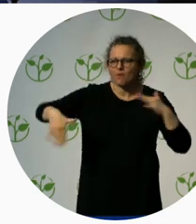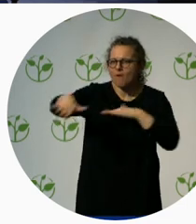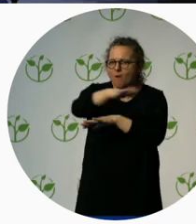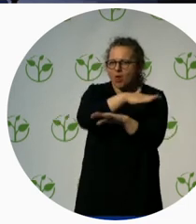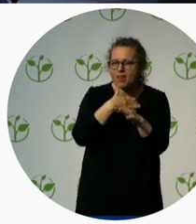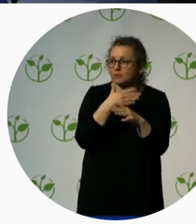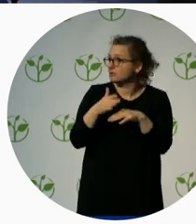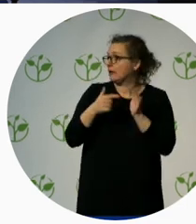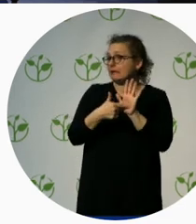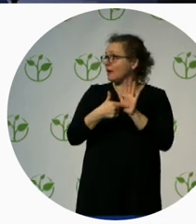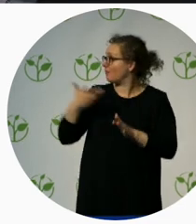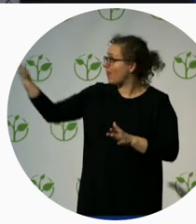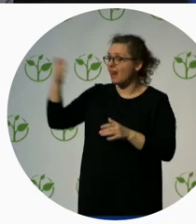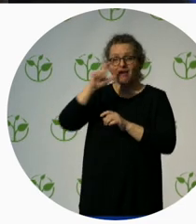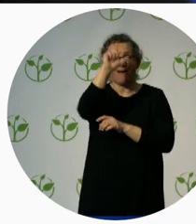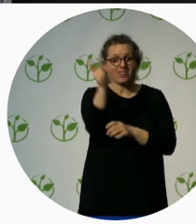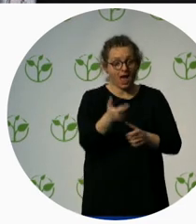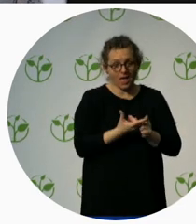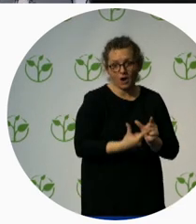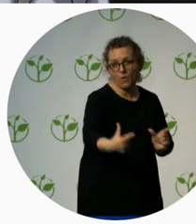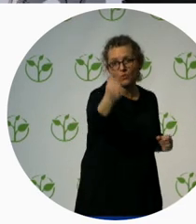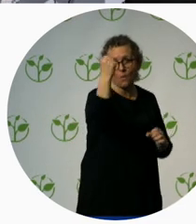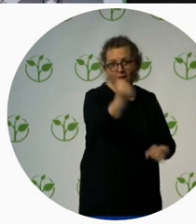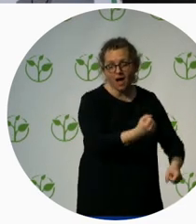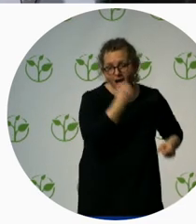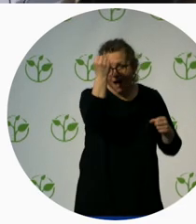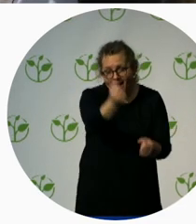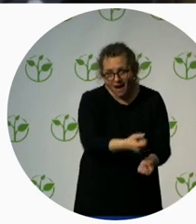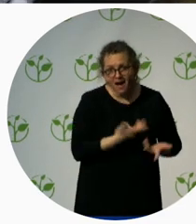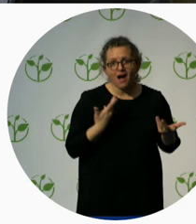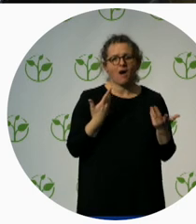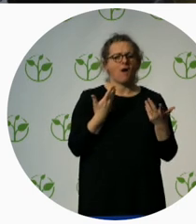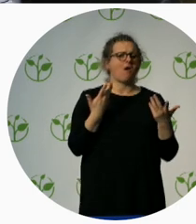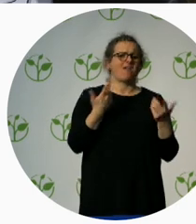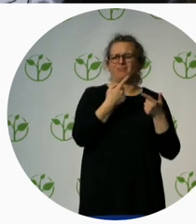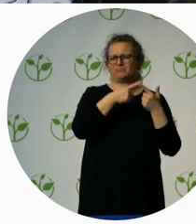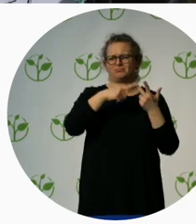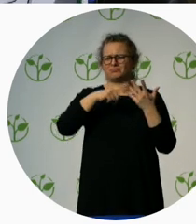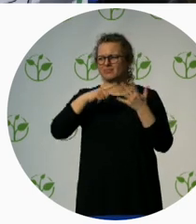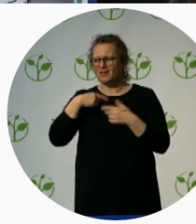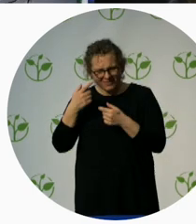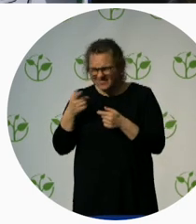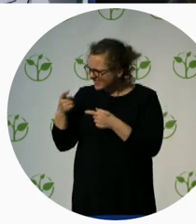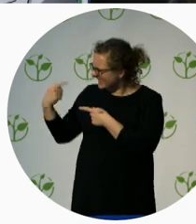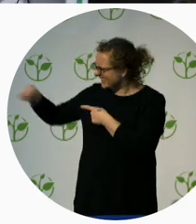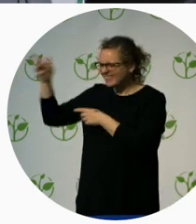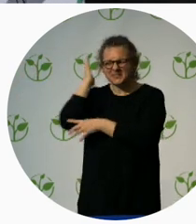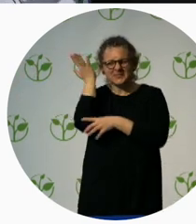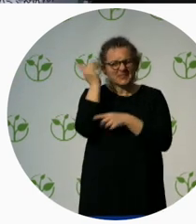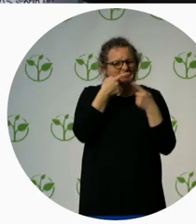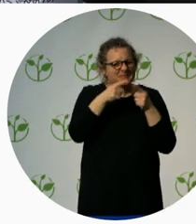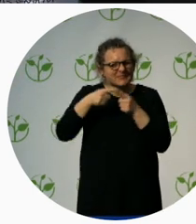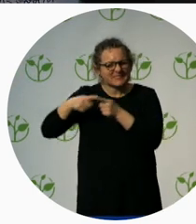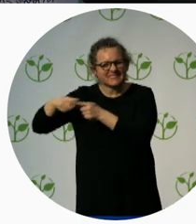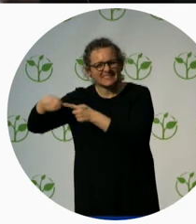heard, we also heard about the ambassador Dixie, who is going through hotels and checking them for accessibility.